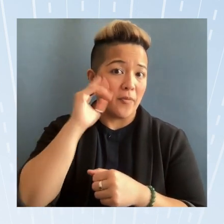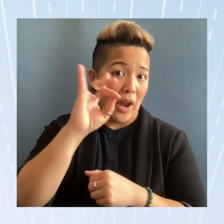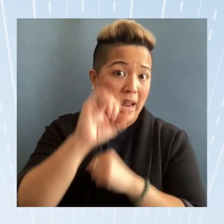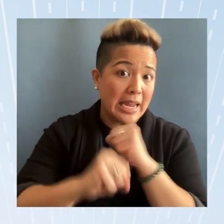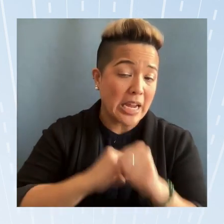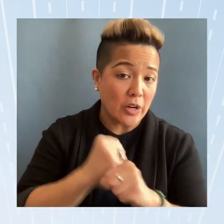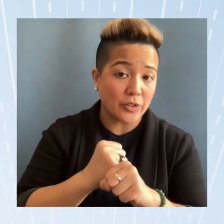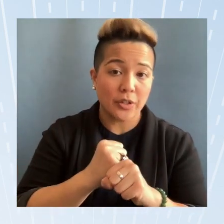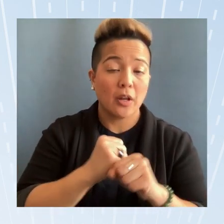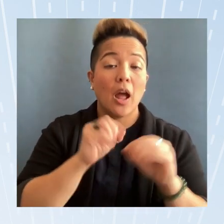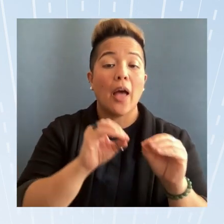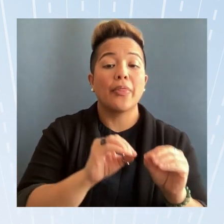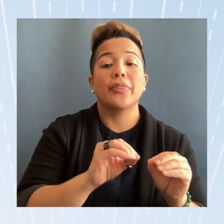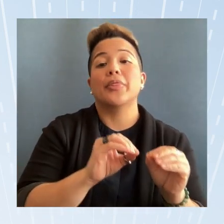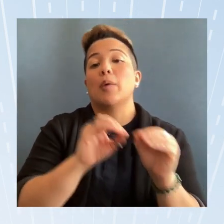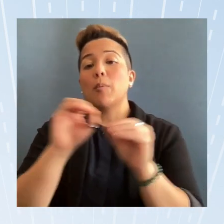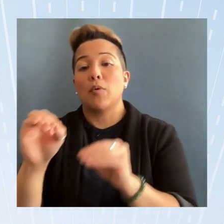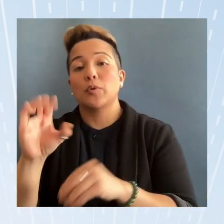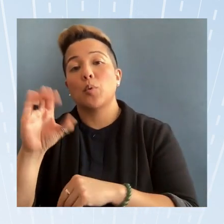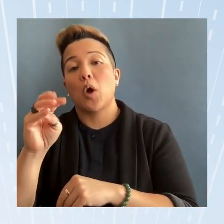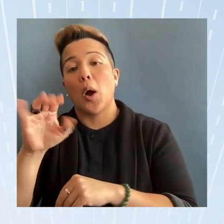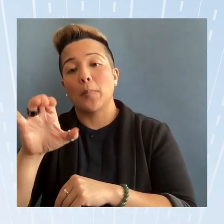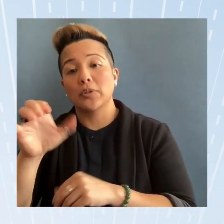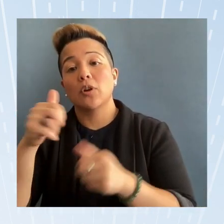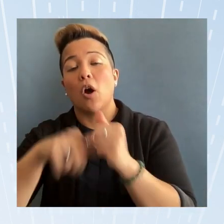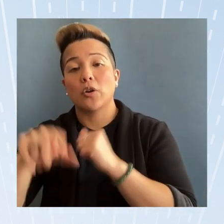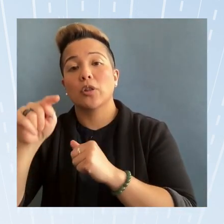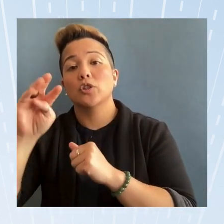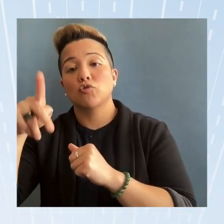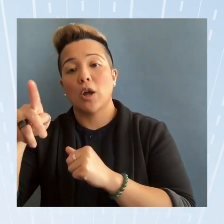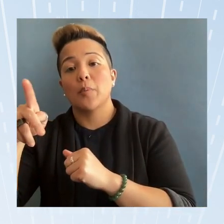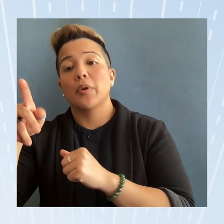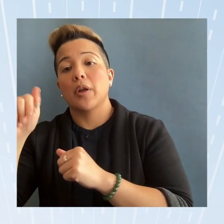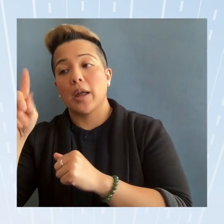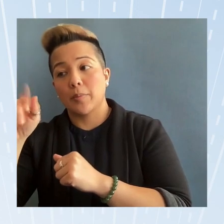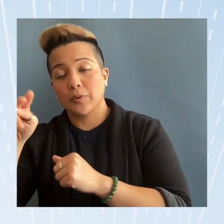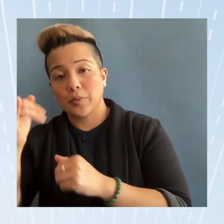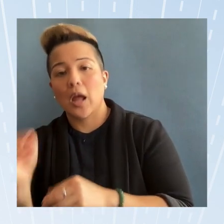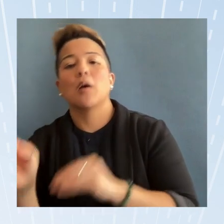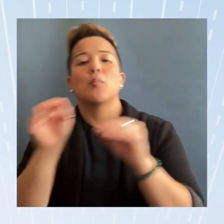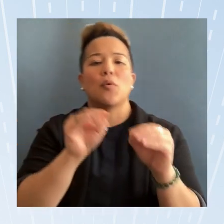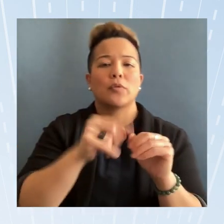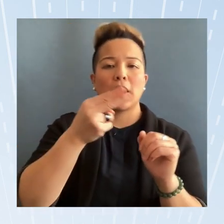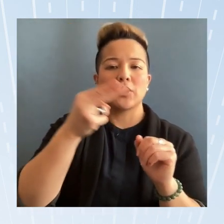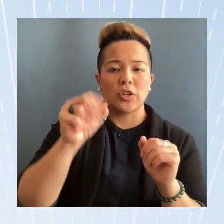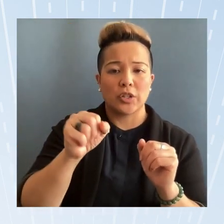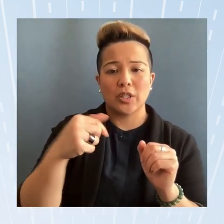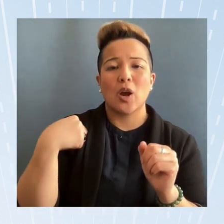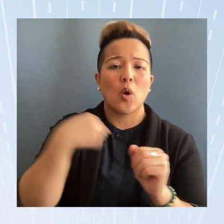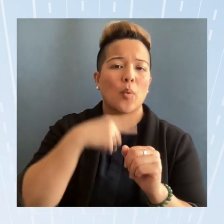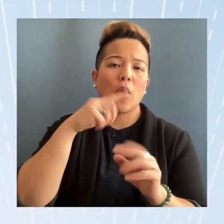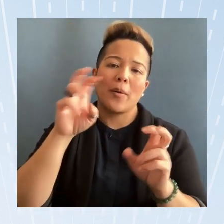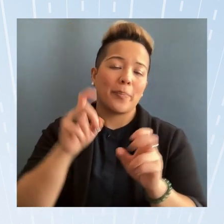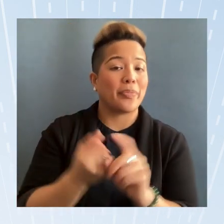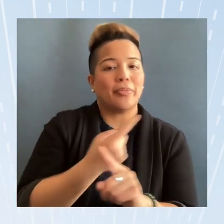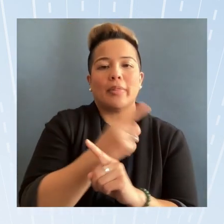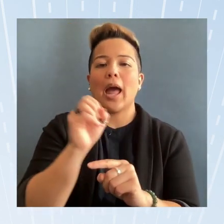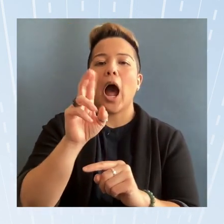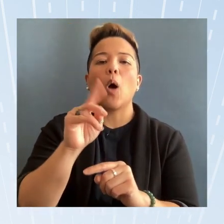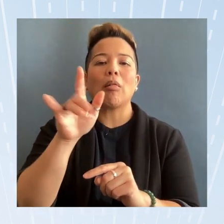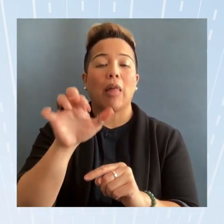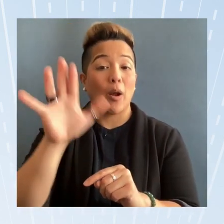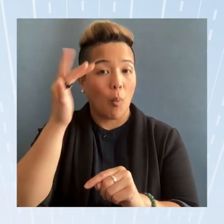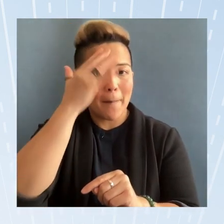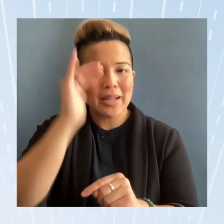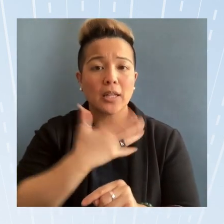you know to commerce under the Trump administration and now to HHS so we're kind of the outlier and again it's because our scope